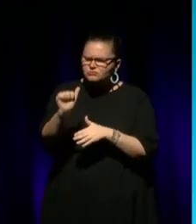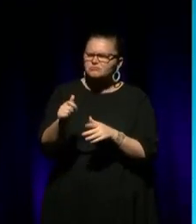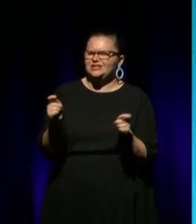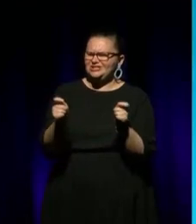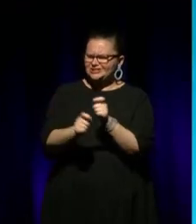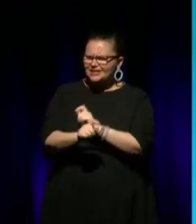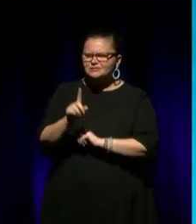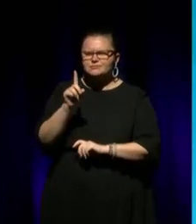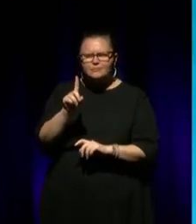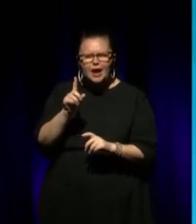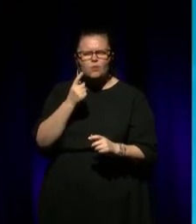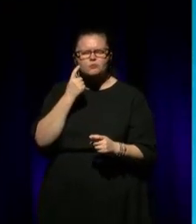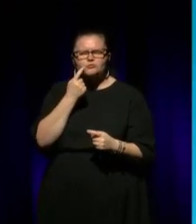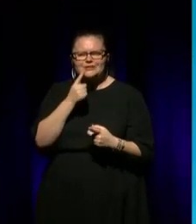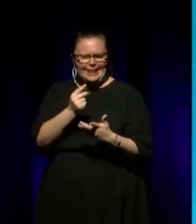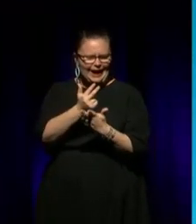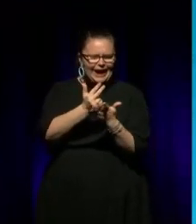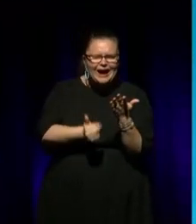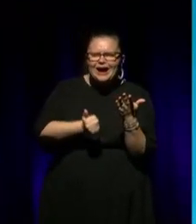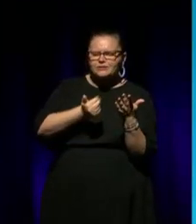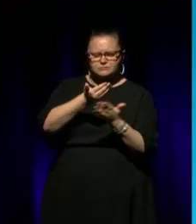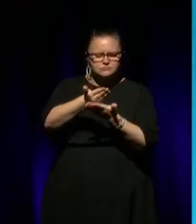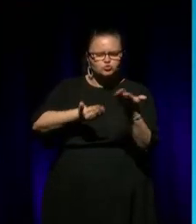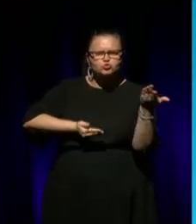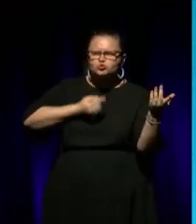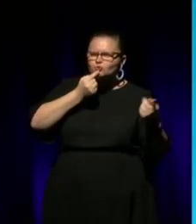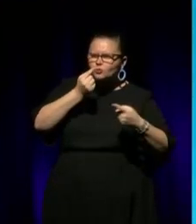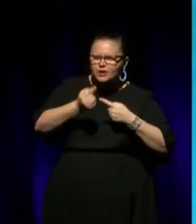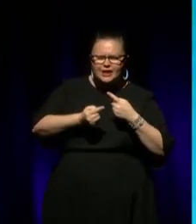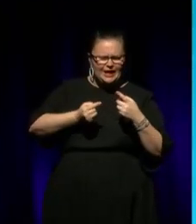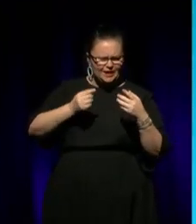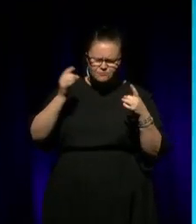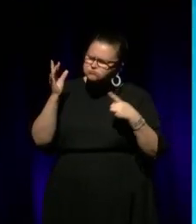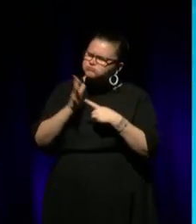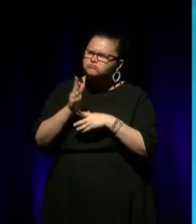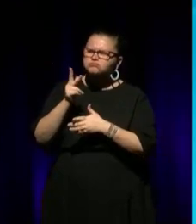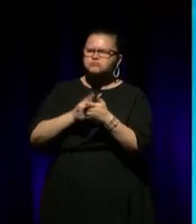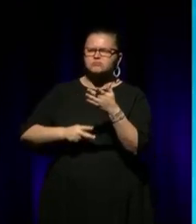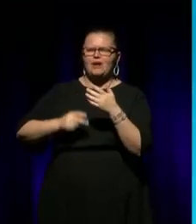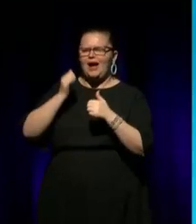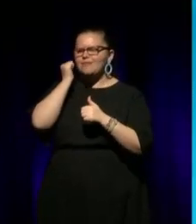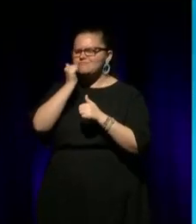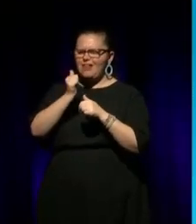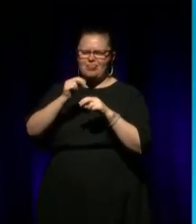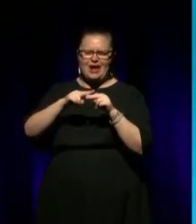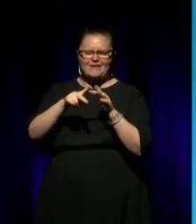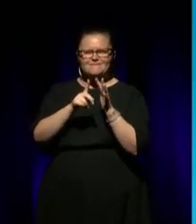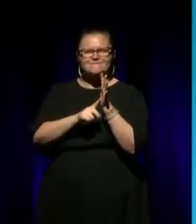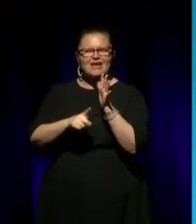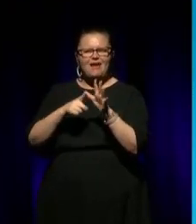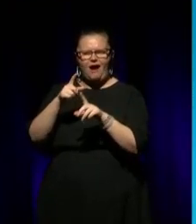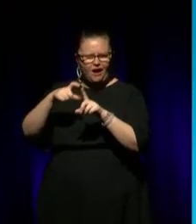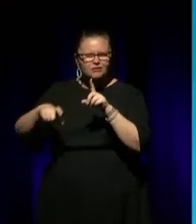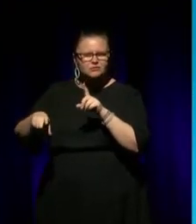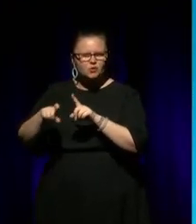all I'm saying is, the arts and storytelling, it's a huge part of blackfella culture. And, you know, for me,